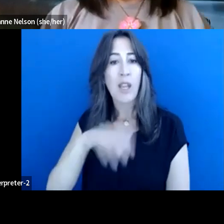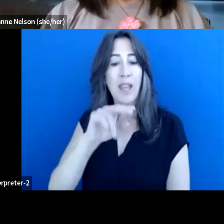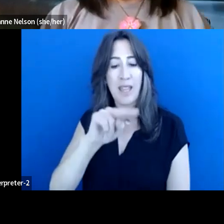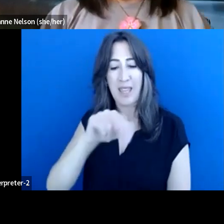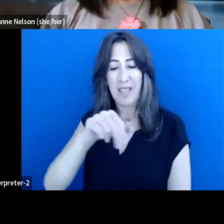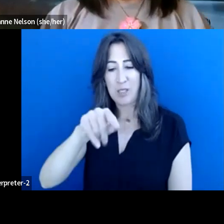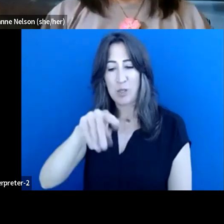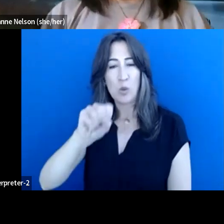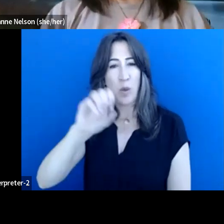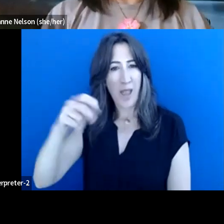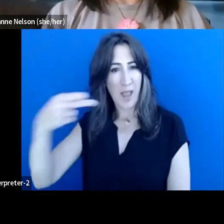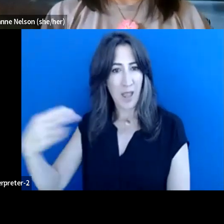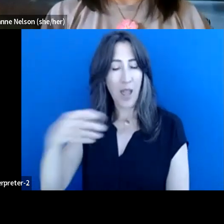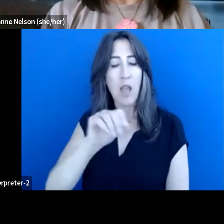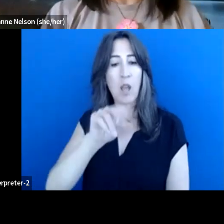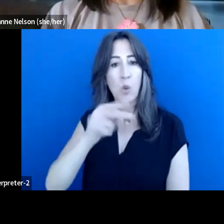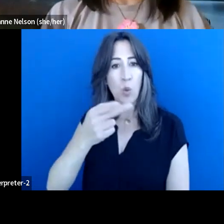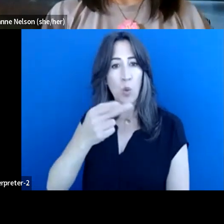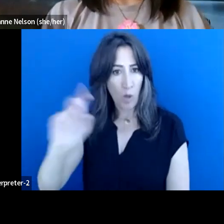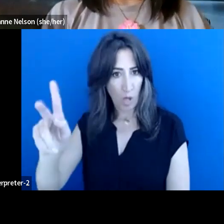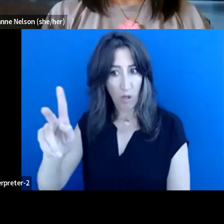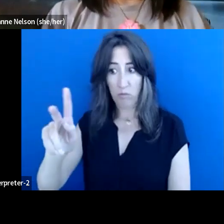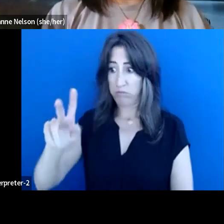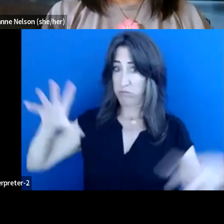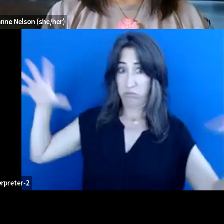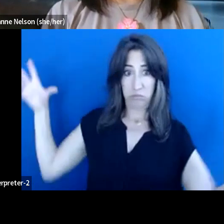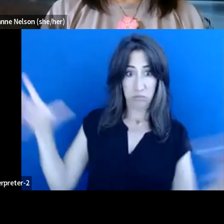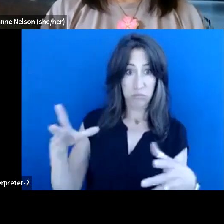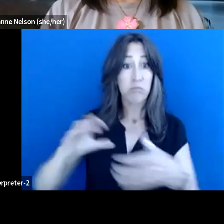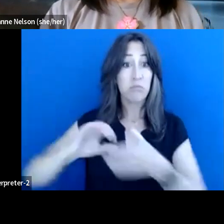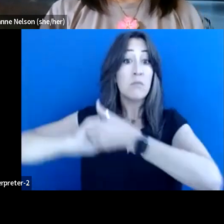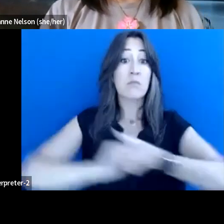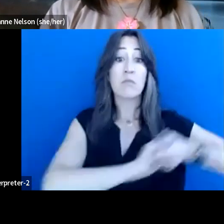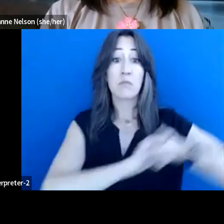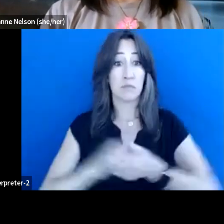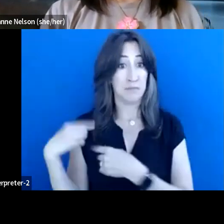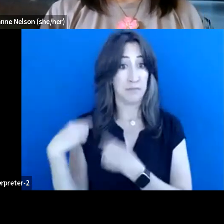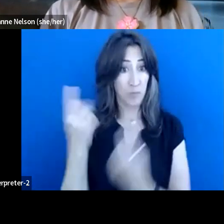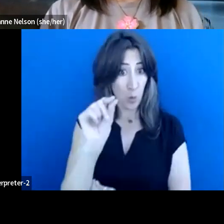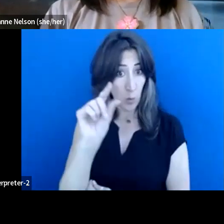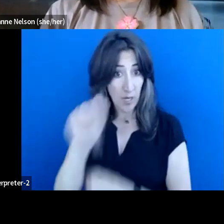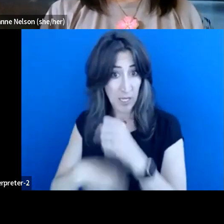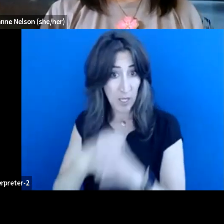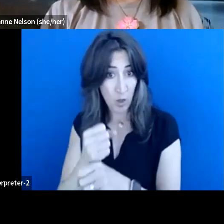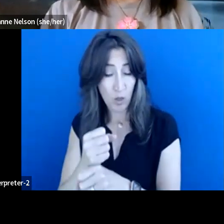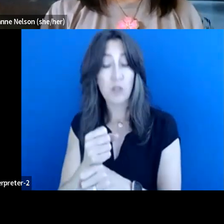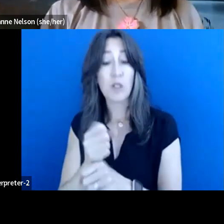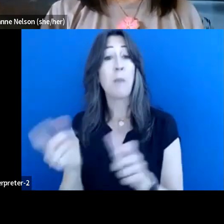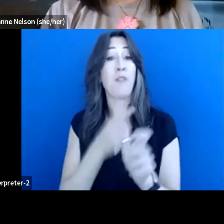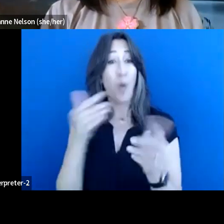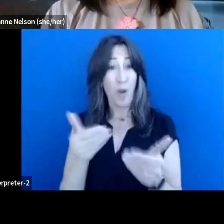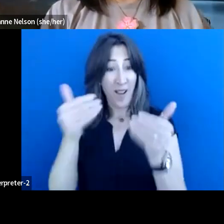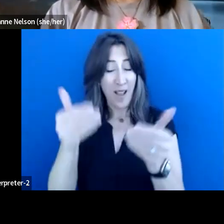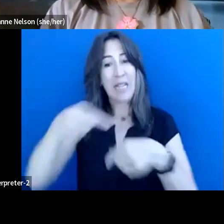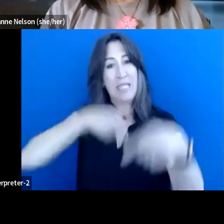And it's been an alliance for just over 20 years now. And I just want to sort of back up. Before we came